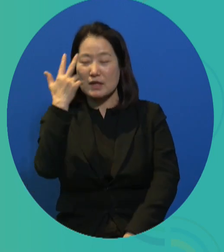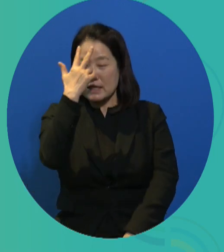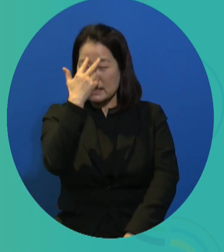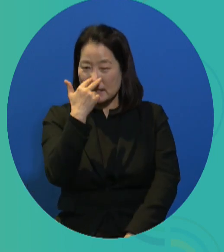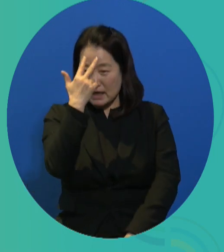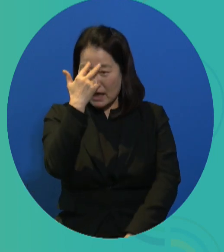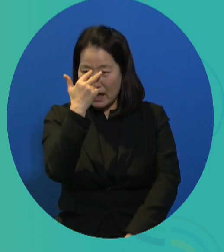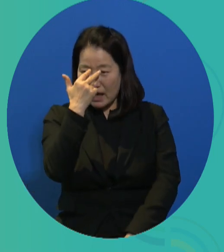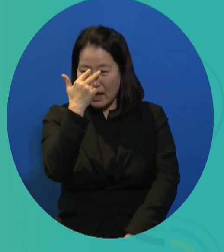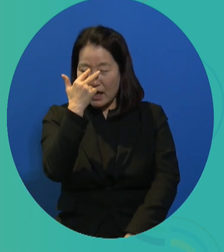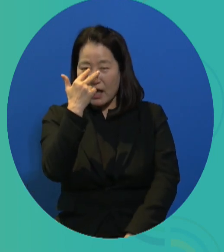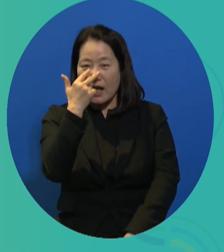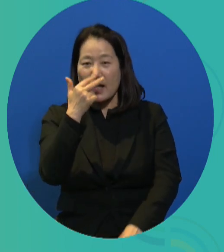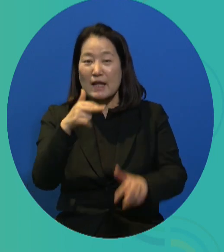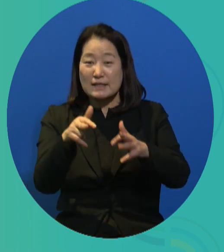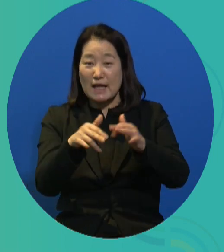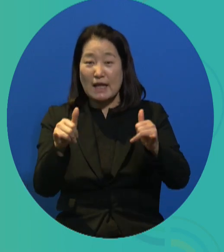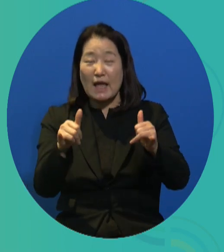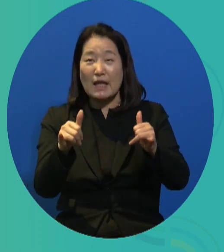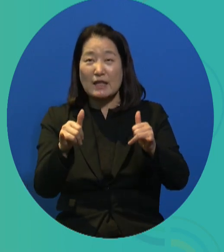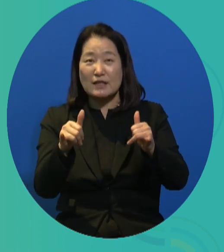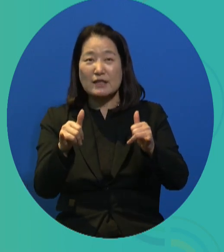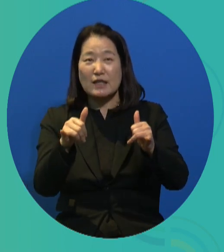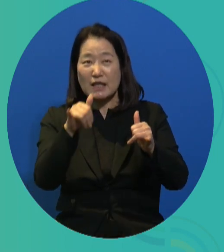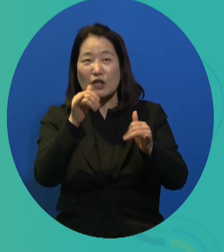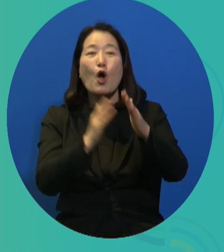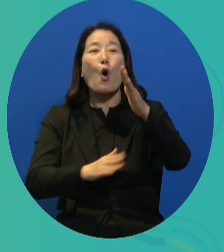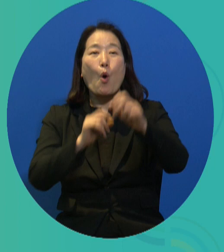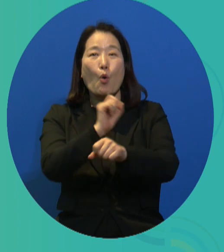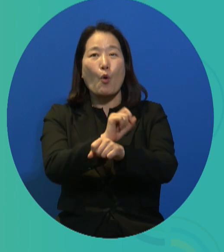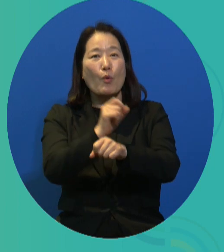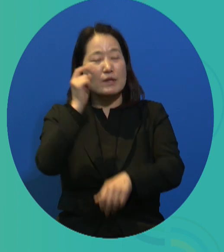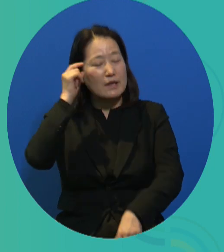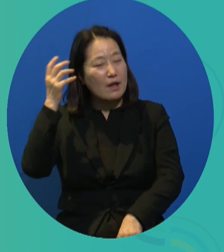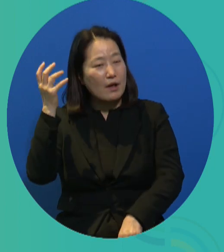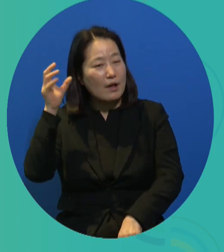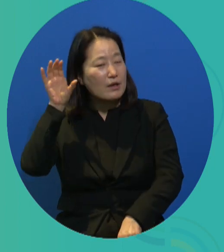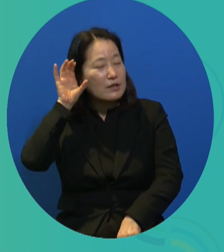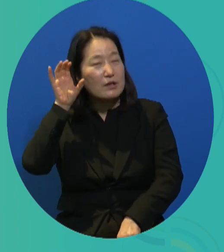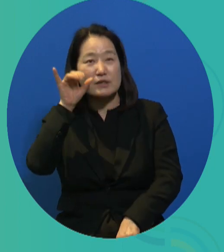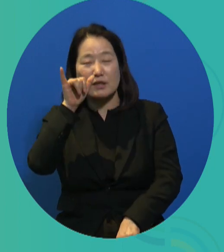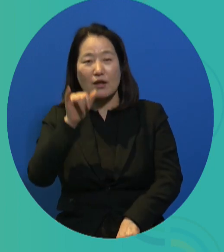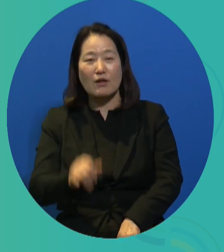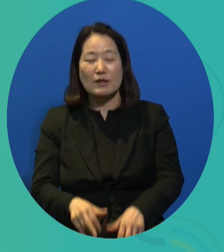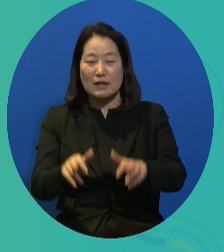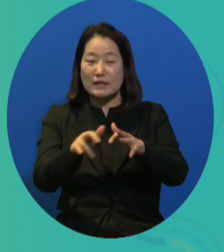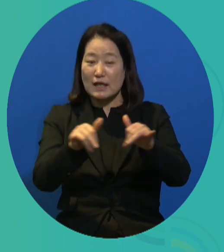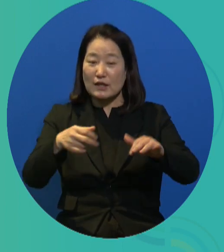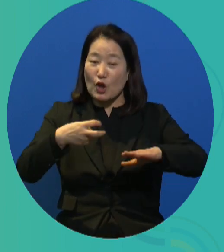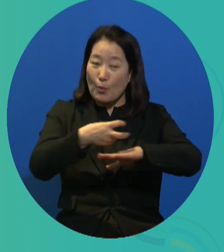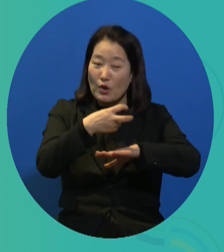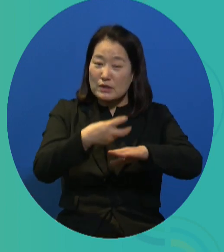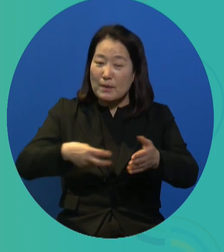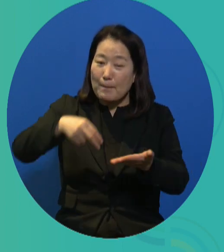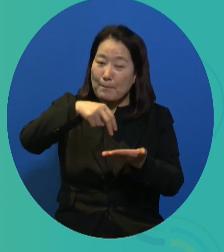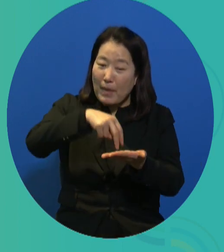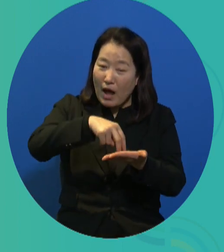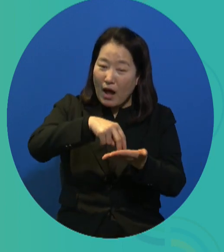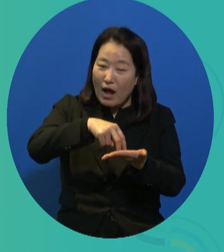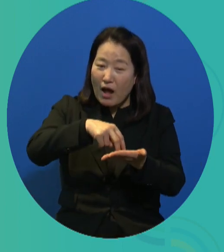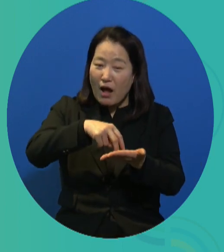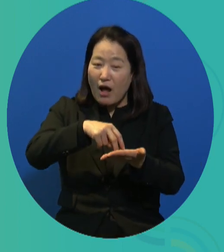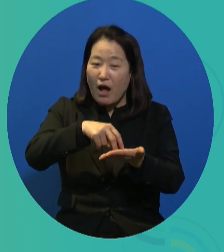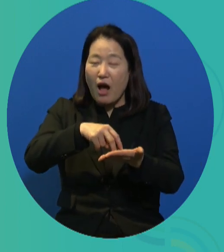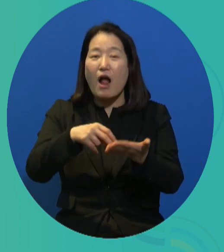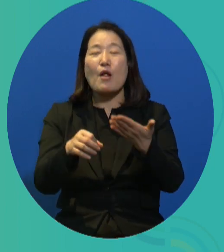I have recently tried to hear the opinions of visually impaired people. What can we do to try to have